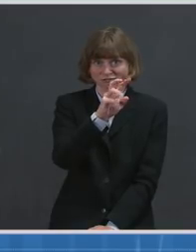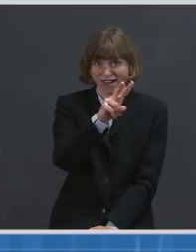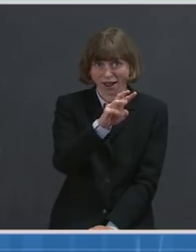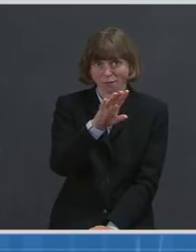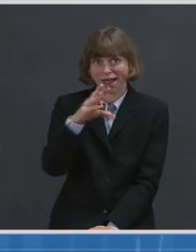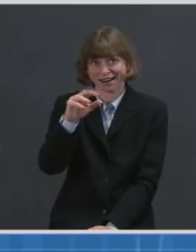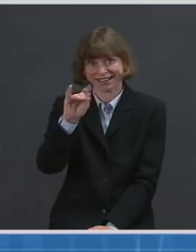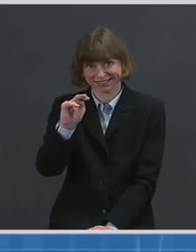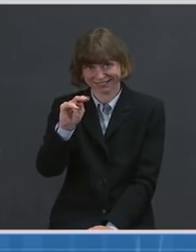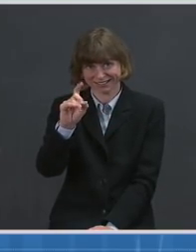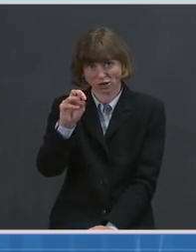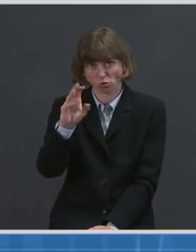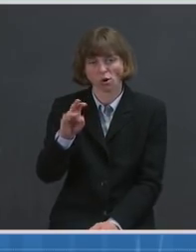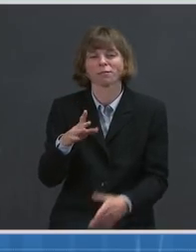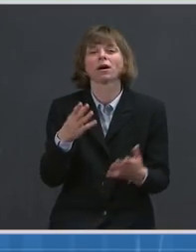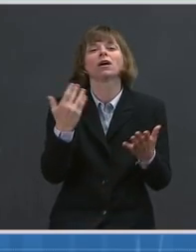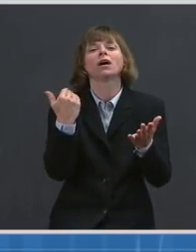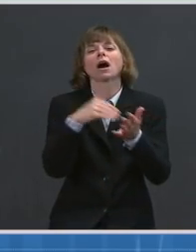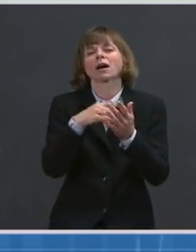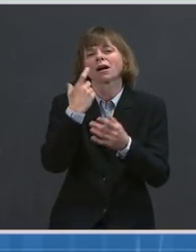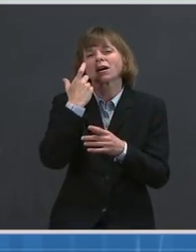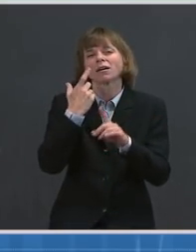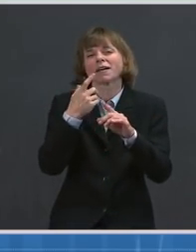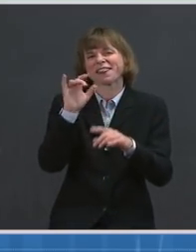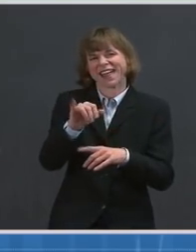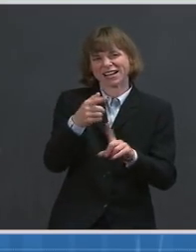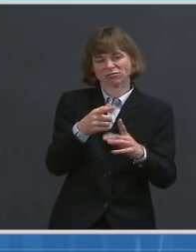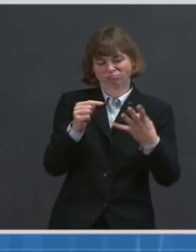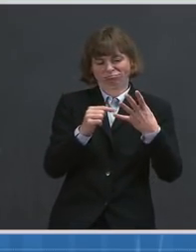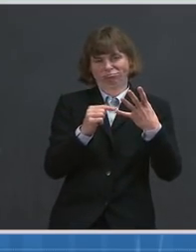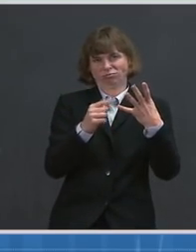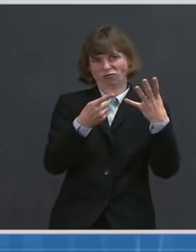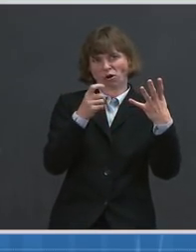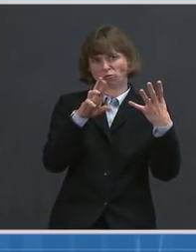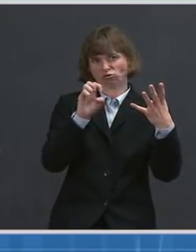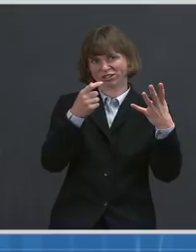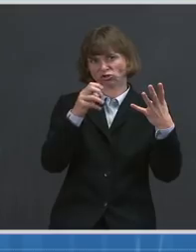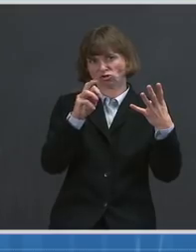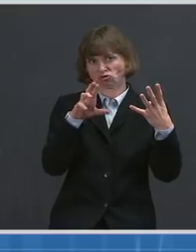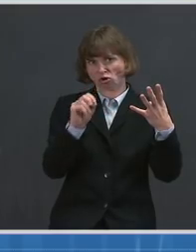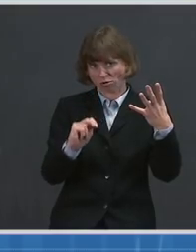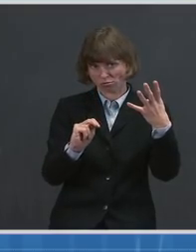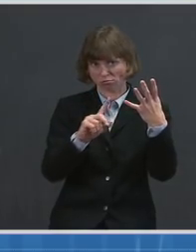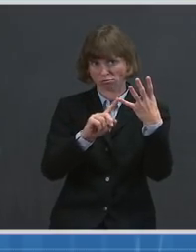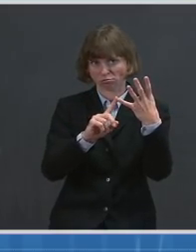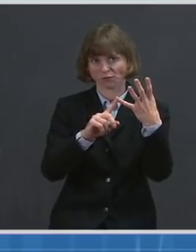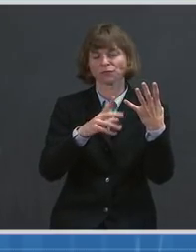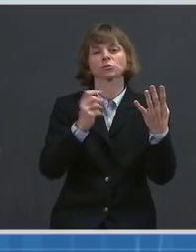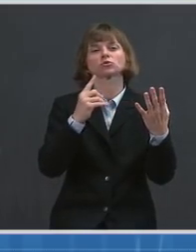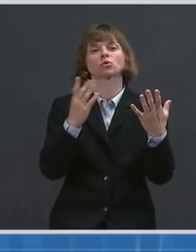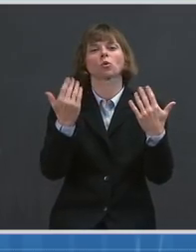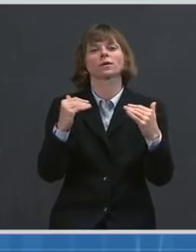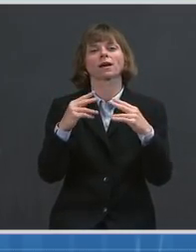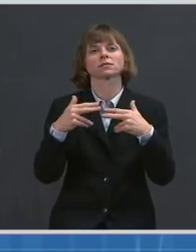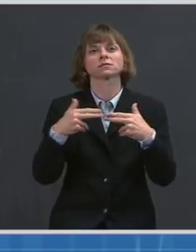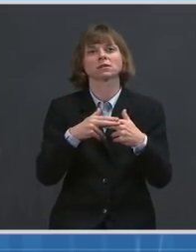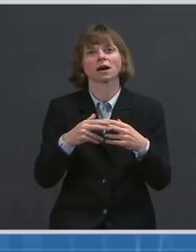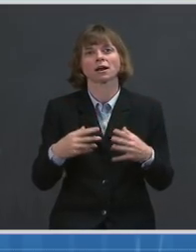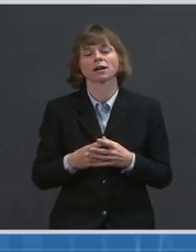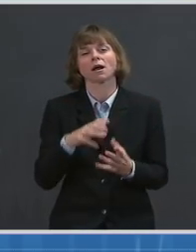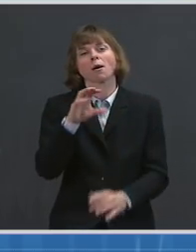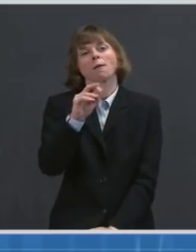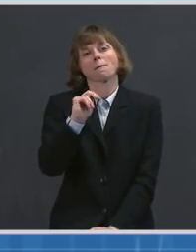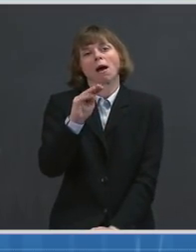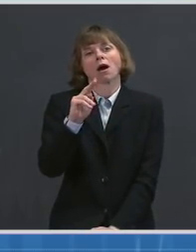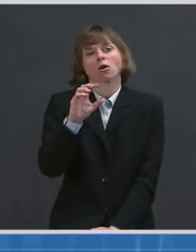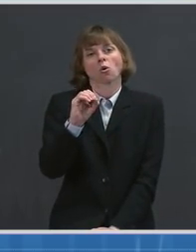again from Regeneron. So let's just go to the next slide. We'll talk about monoclonal antibodies for COVID-19